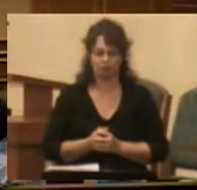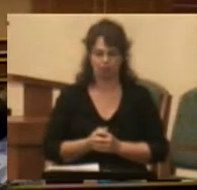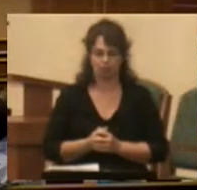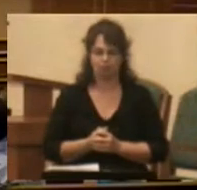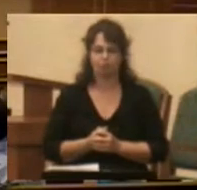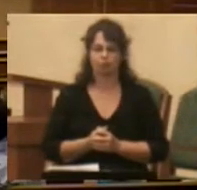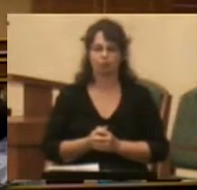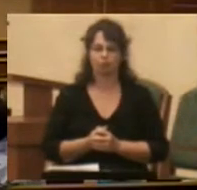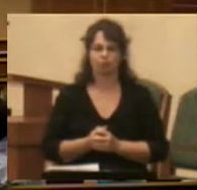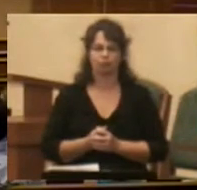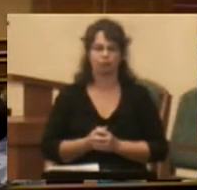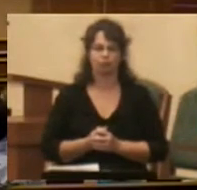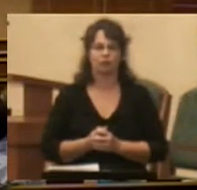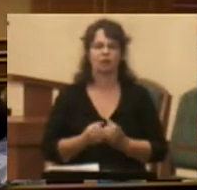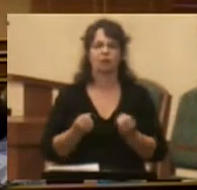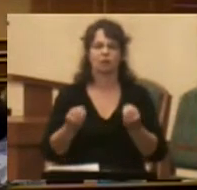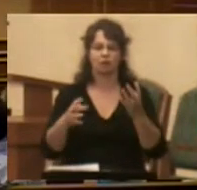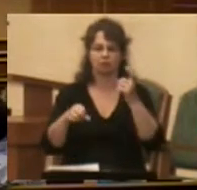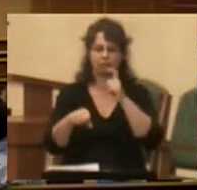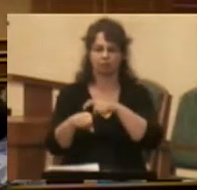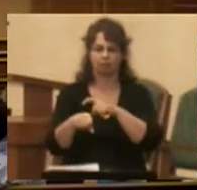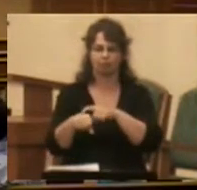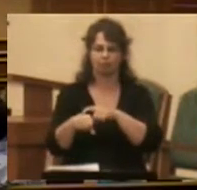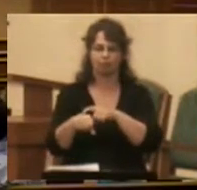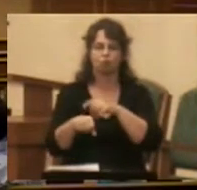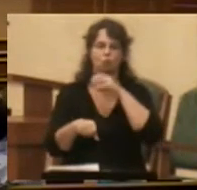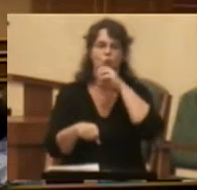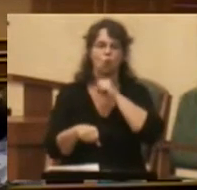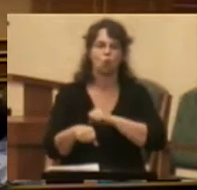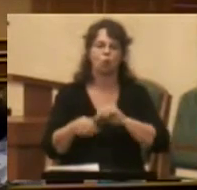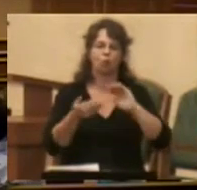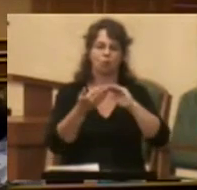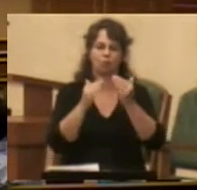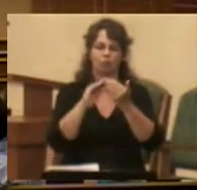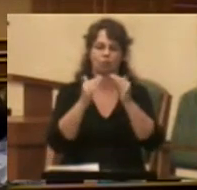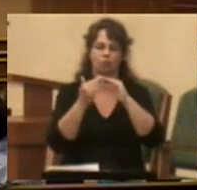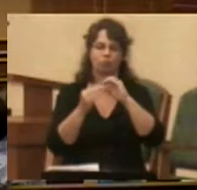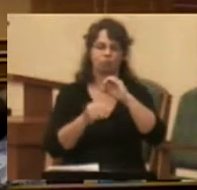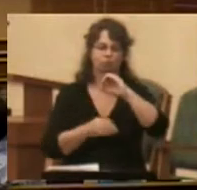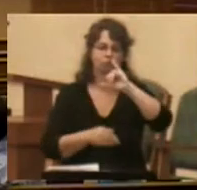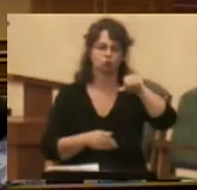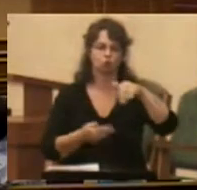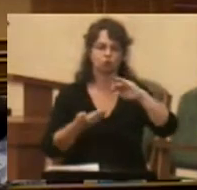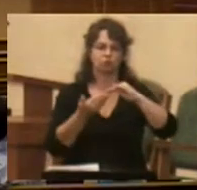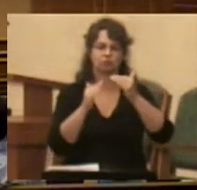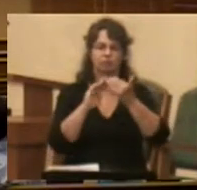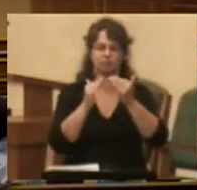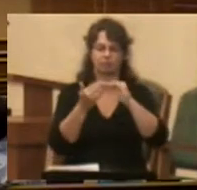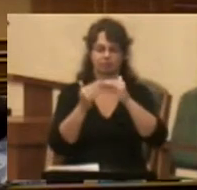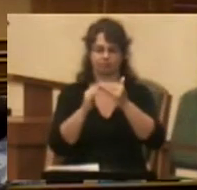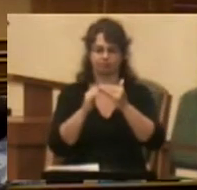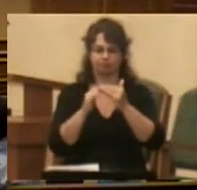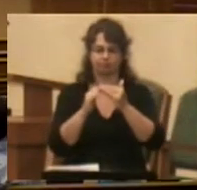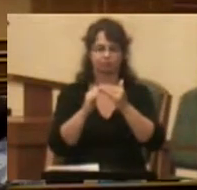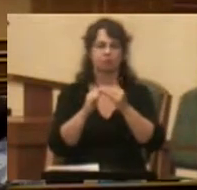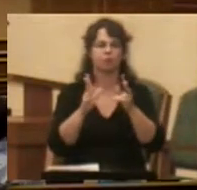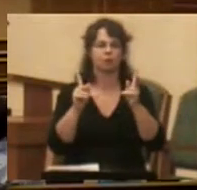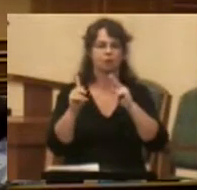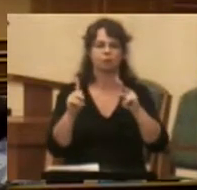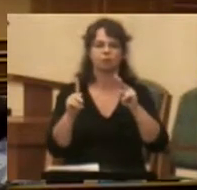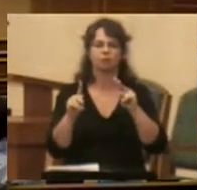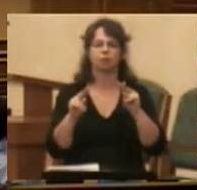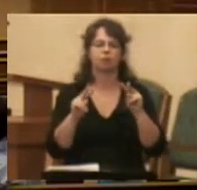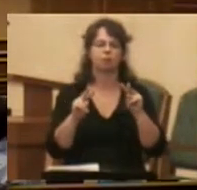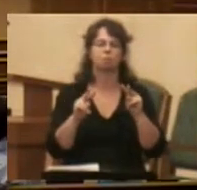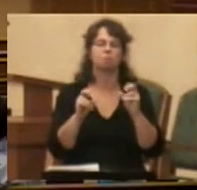were spending a lot of time in the old city of Jerusalem and places like the Mount of Olives where tourists are